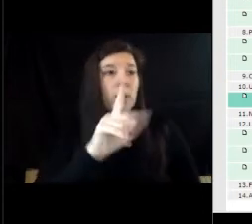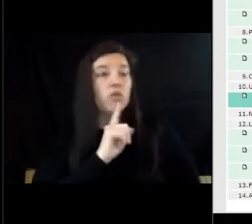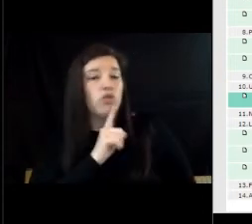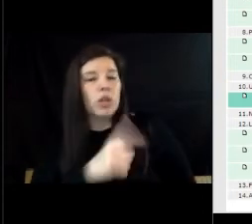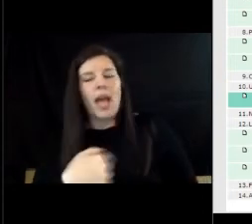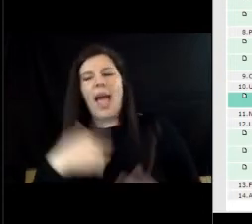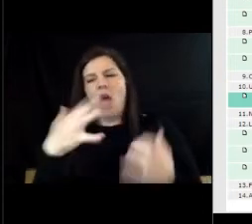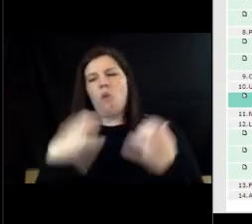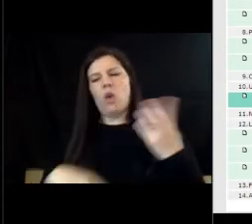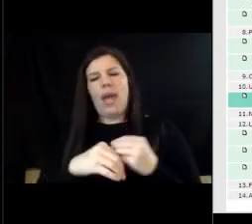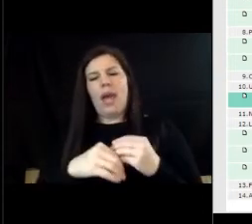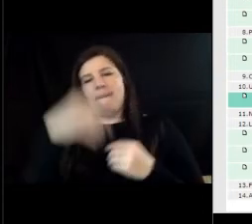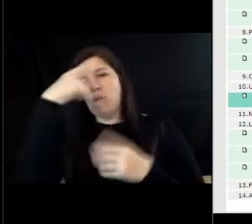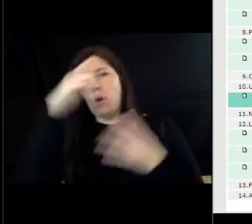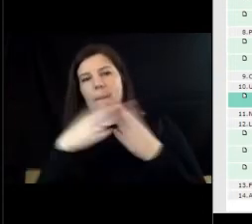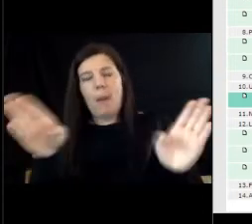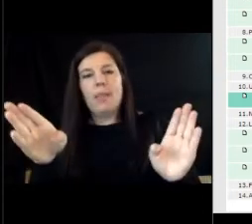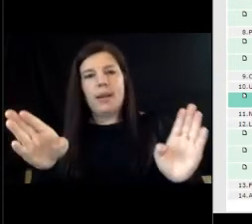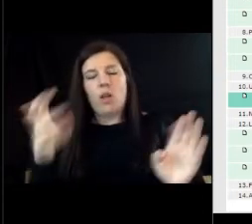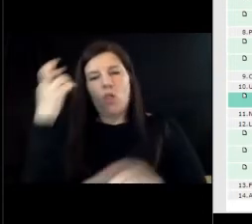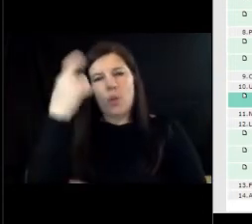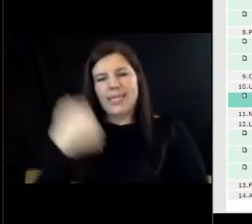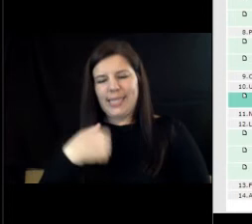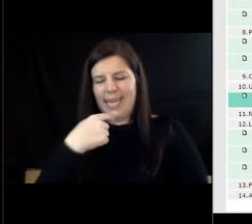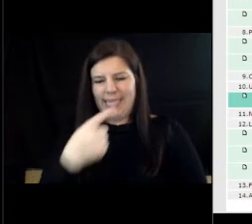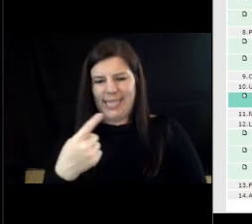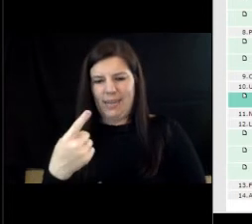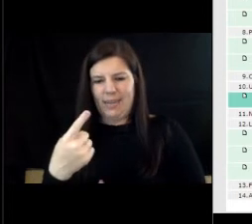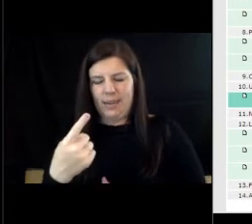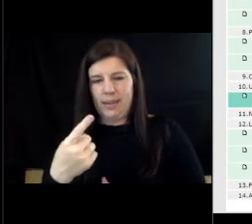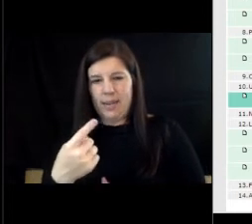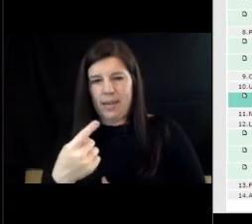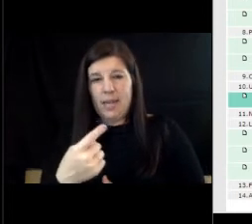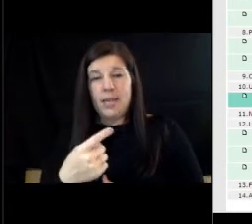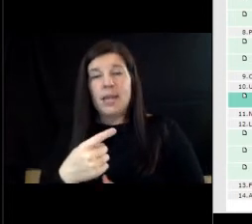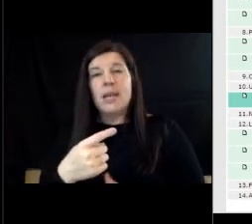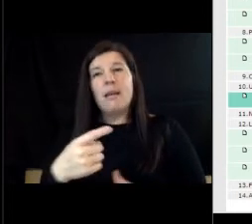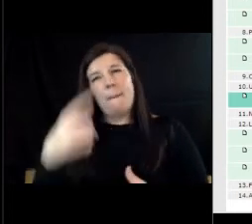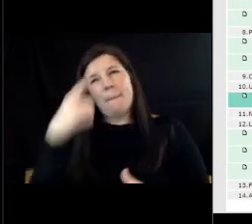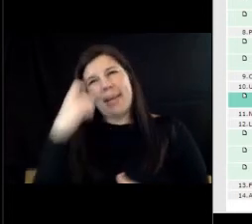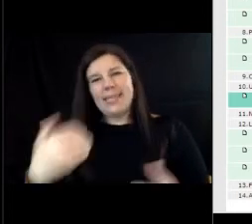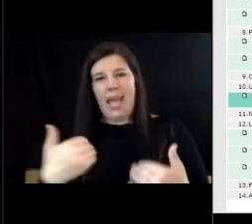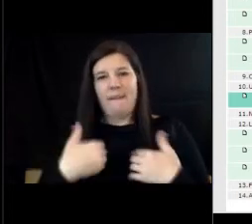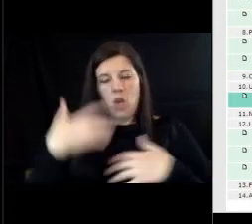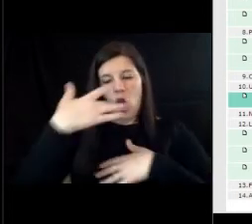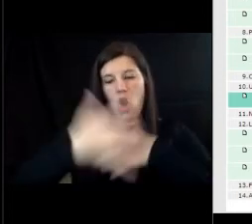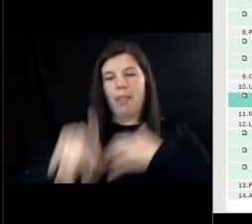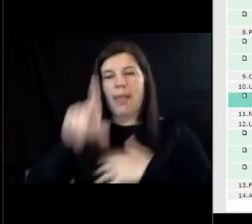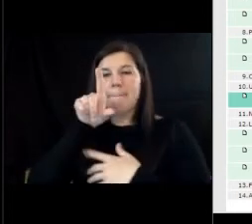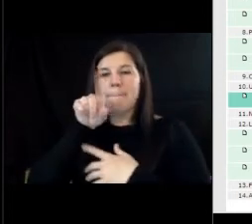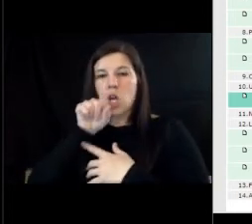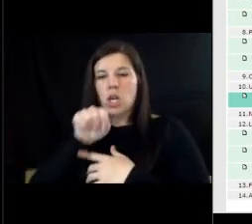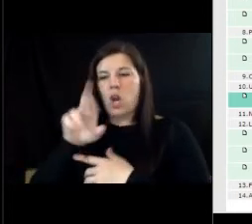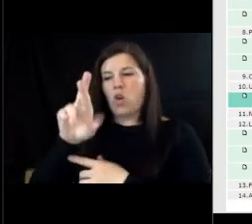public the reason i i walked this on today is uh there's earlier bird rates so we're saving money by knocking it out now instead of waiting later